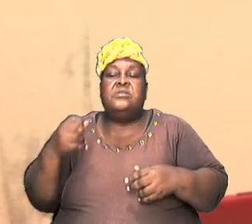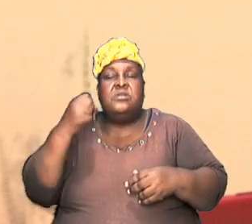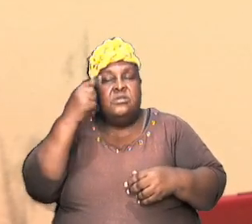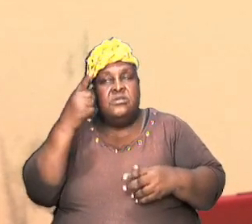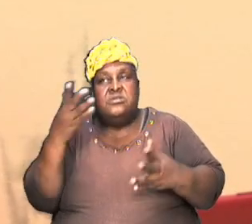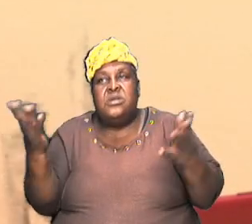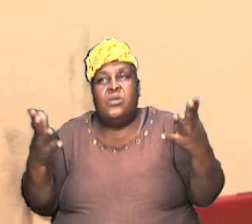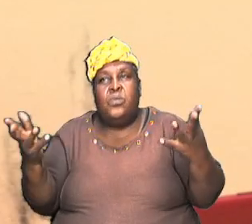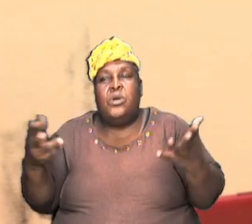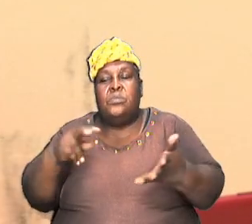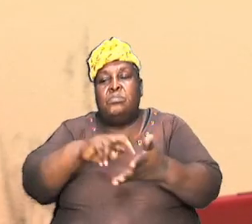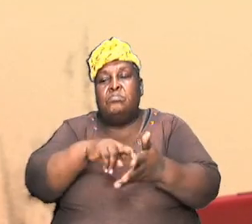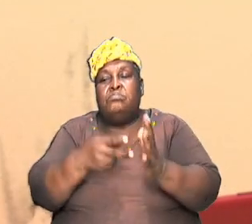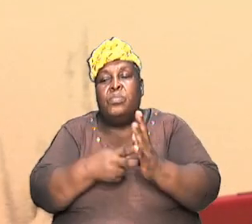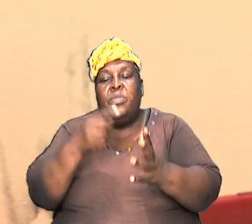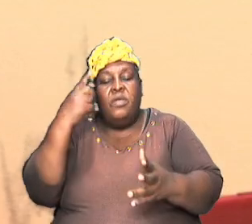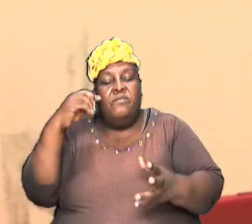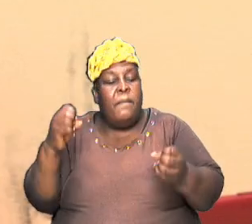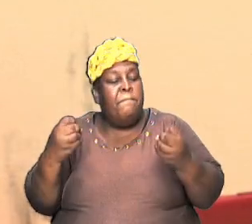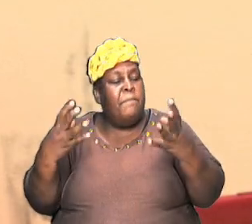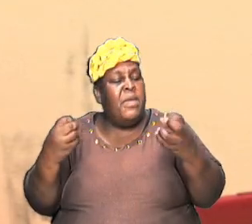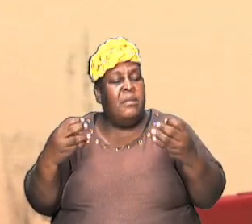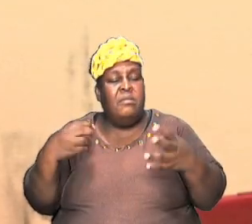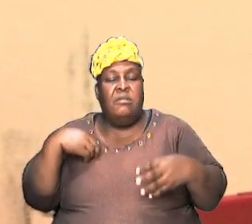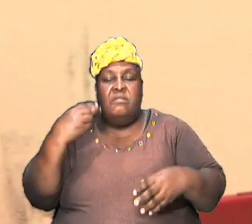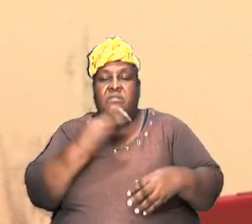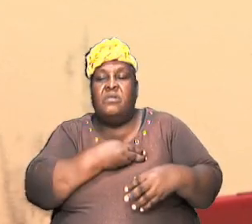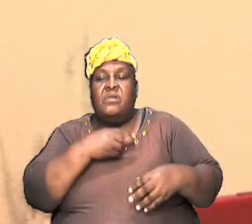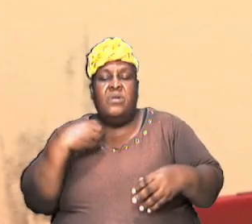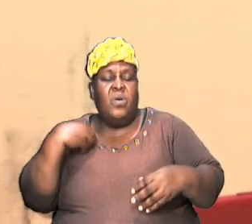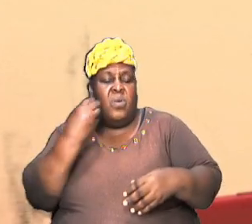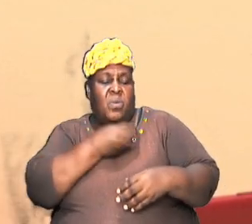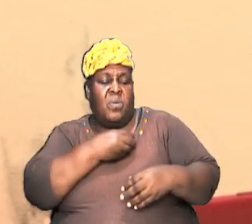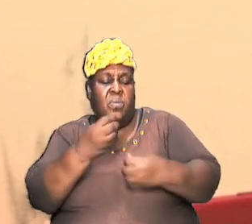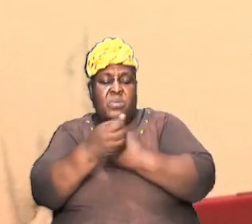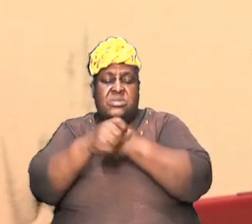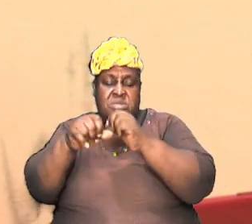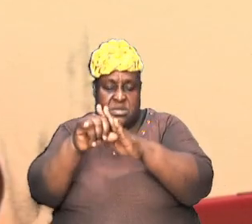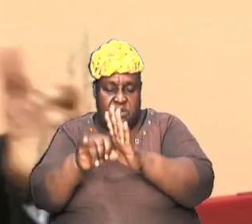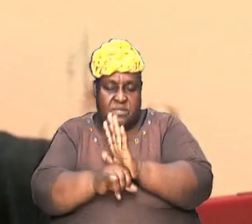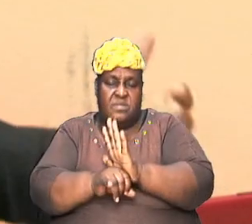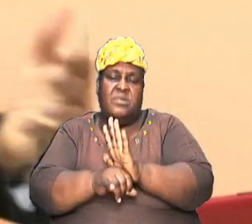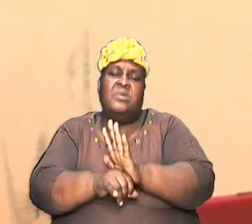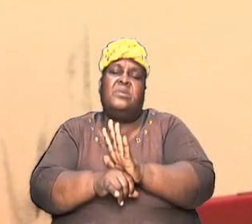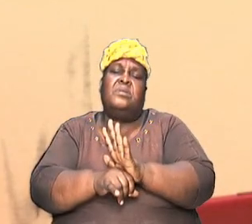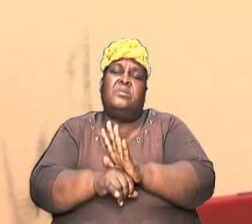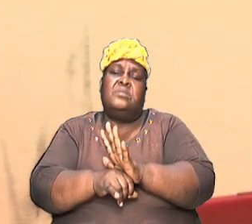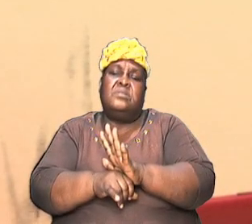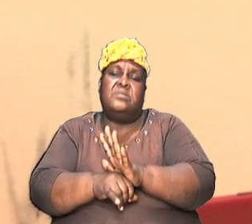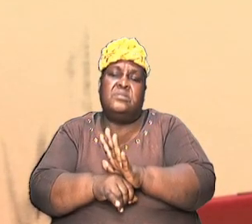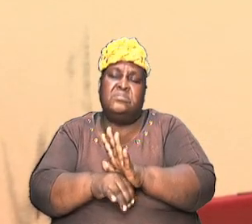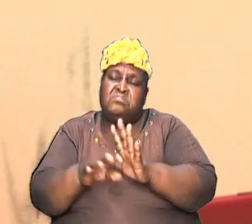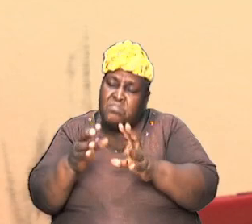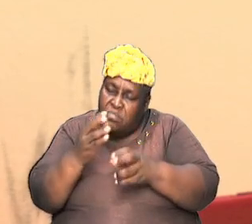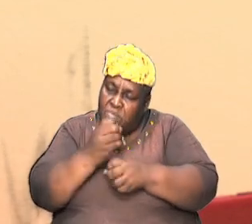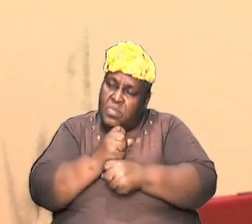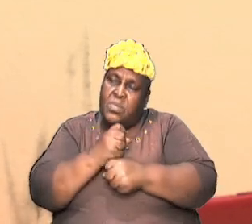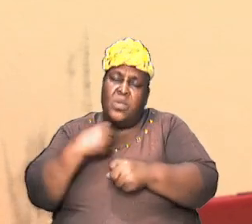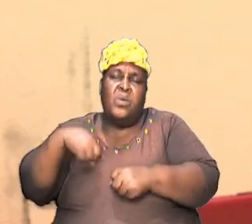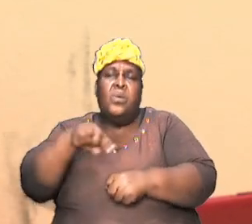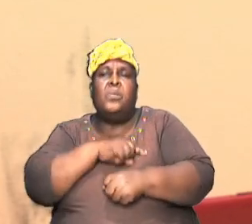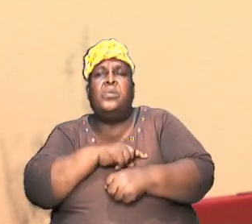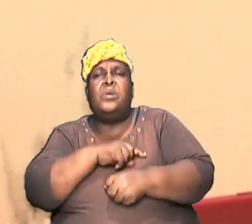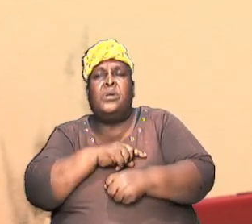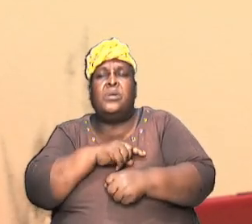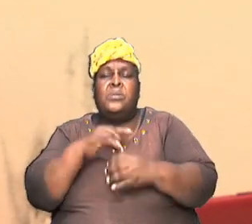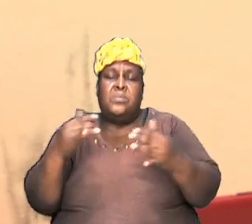for many of us our salvation just captures where we are